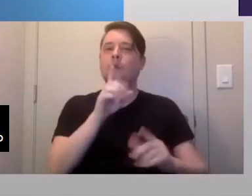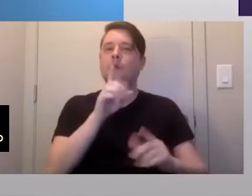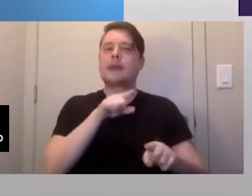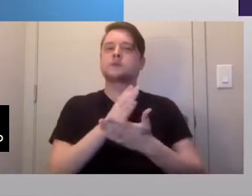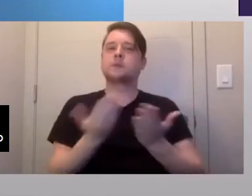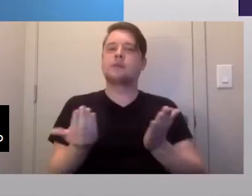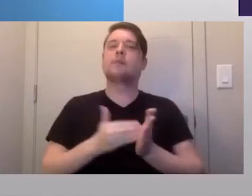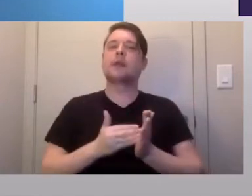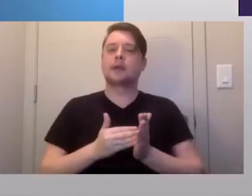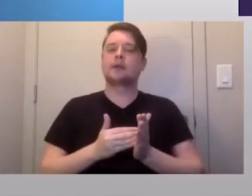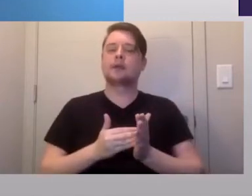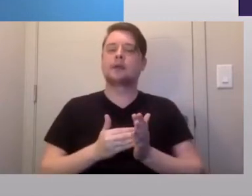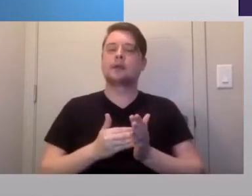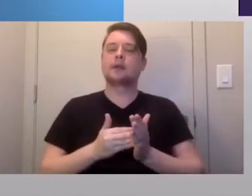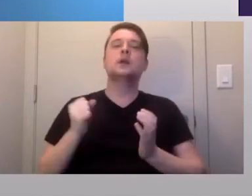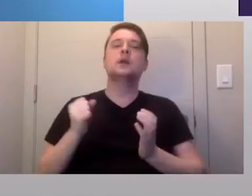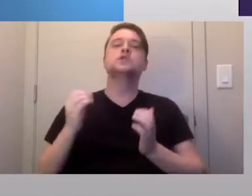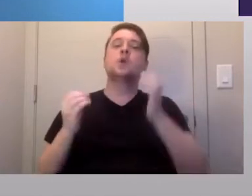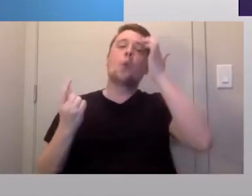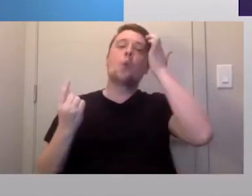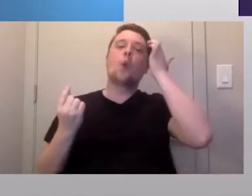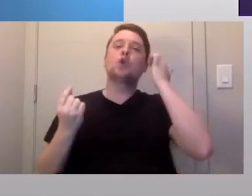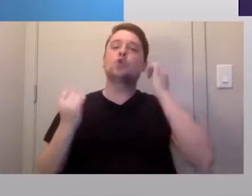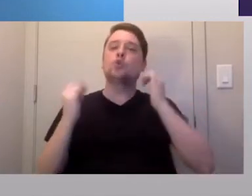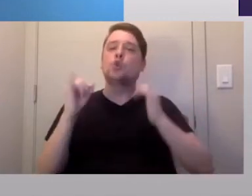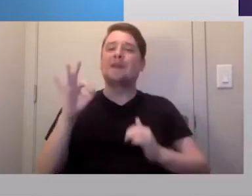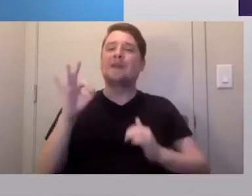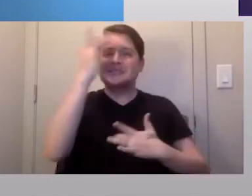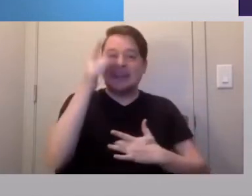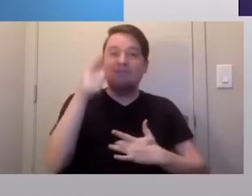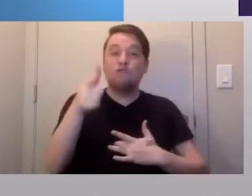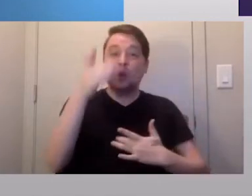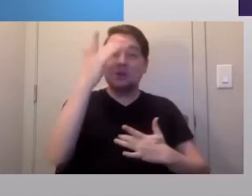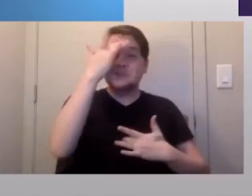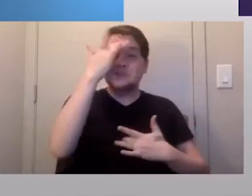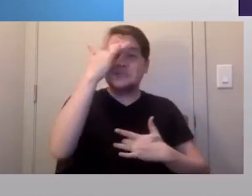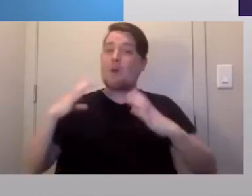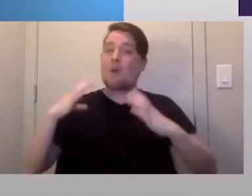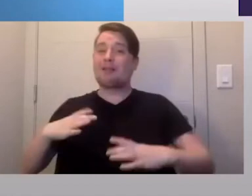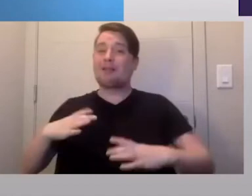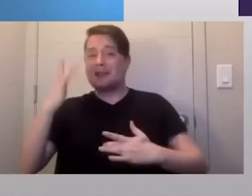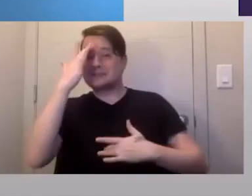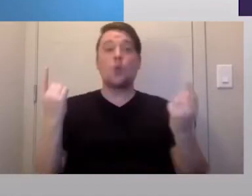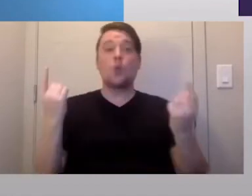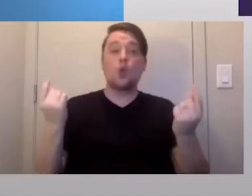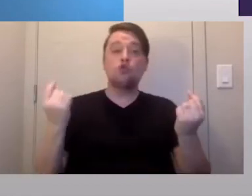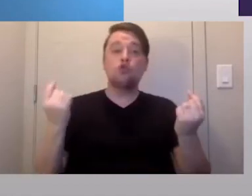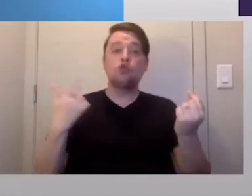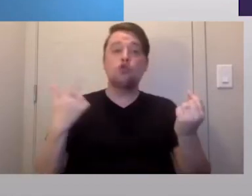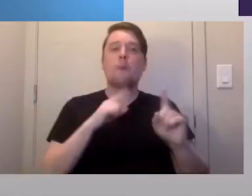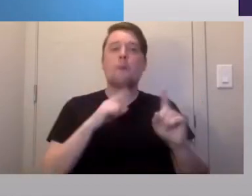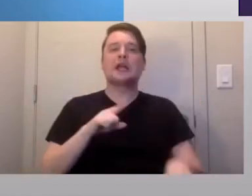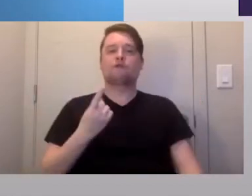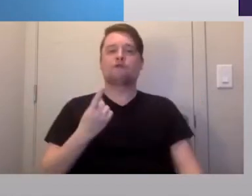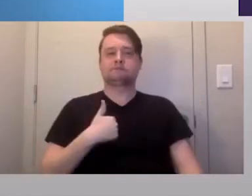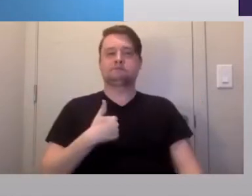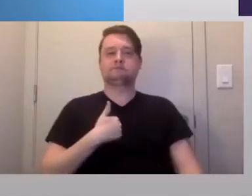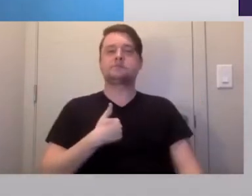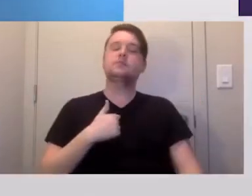answer some of them again. So, what do you do if you're sick or your client is sick? I can answer this first question. The most